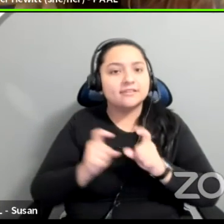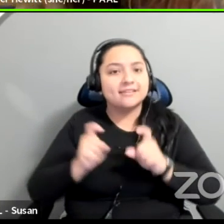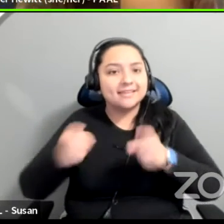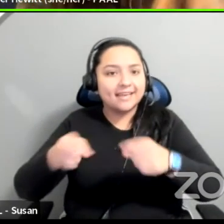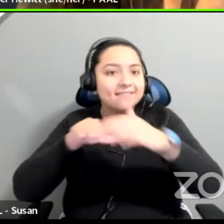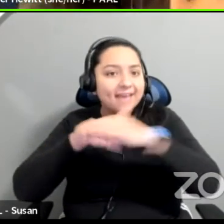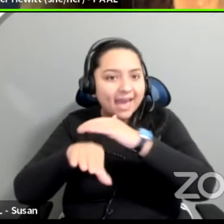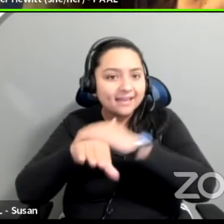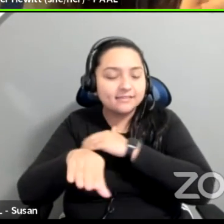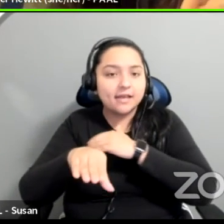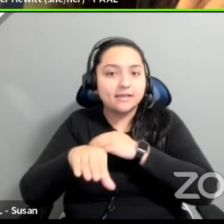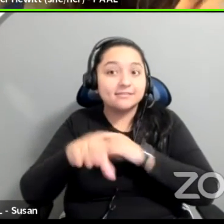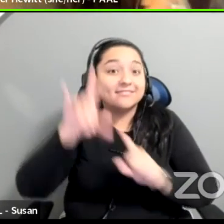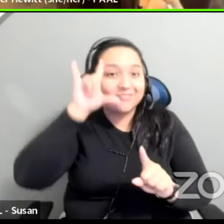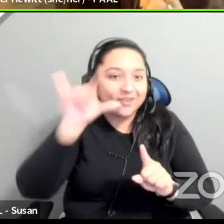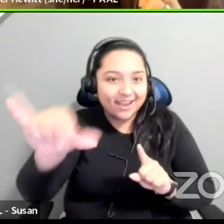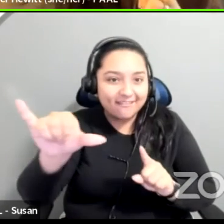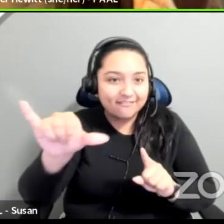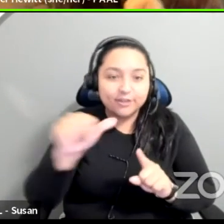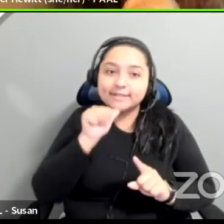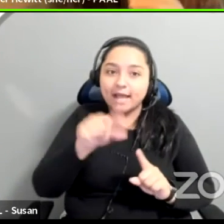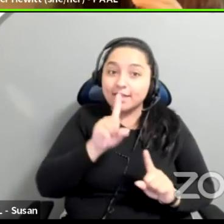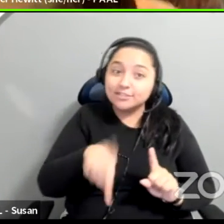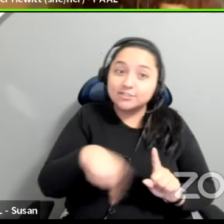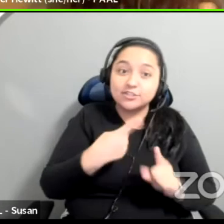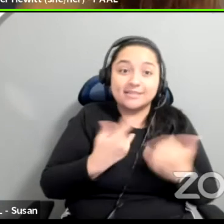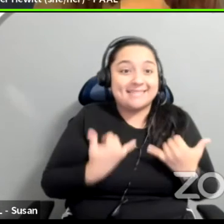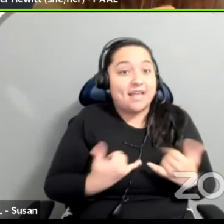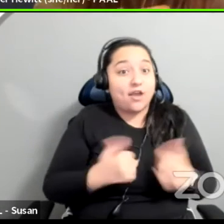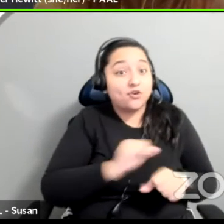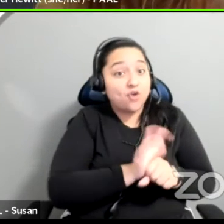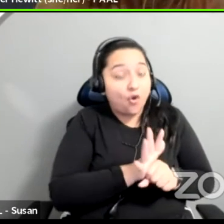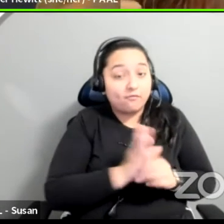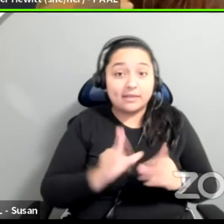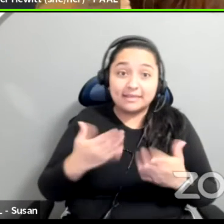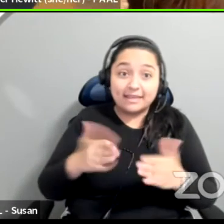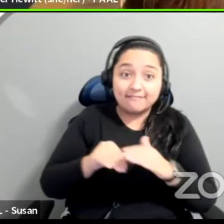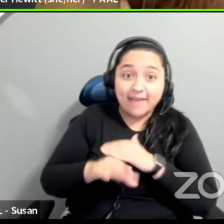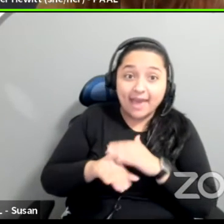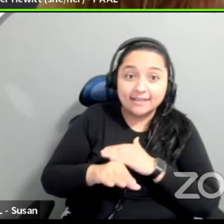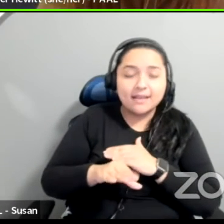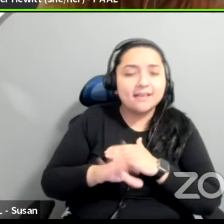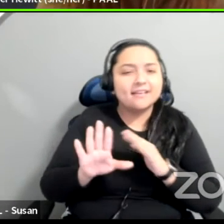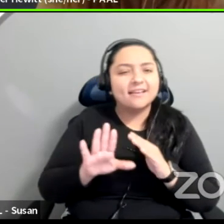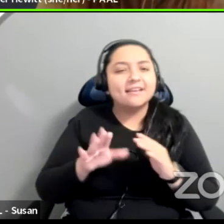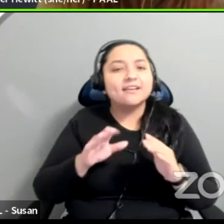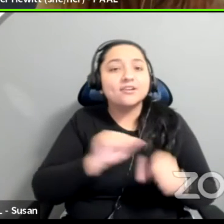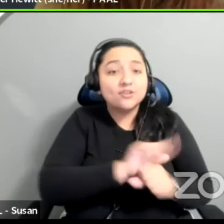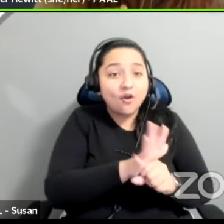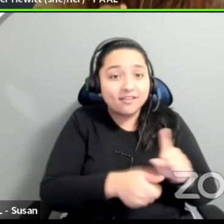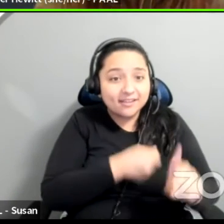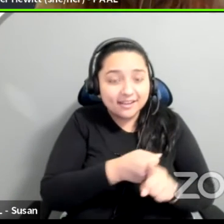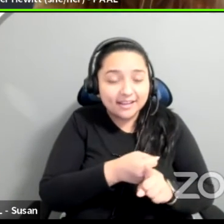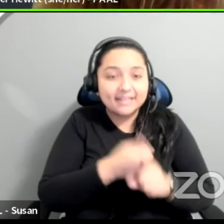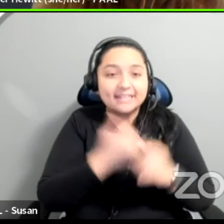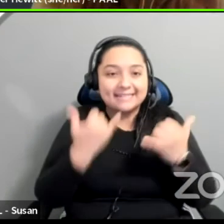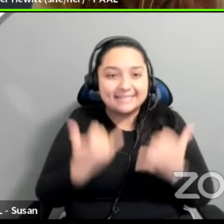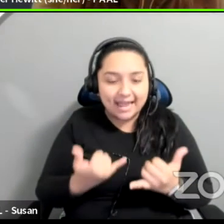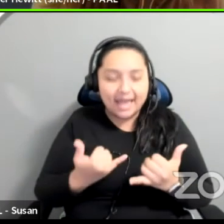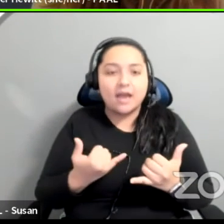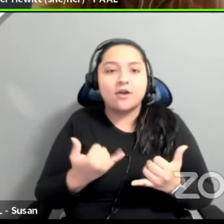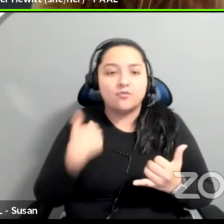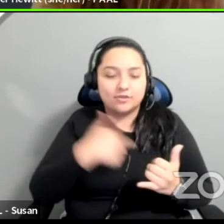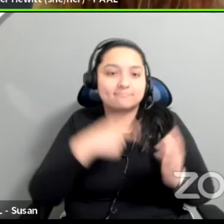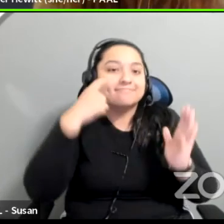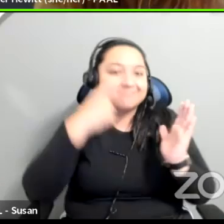Not just, you know, while COVID is around because COVID is just asking us to recognize that people have been asking for this